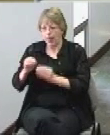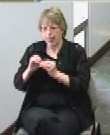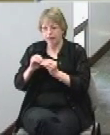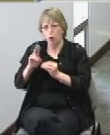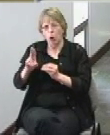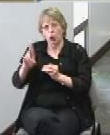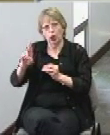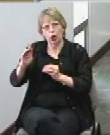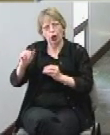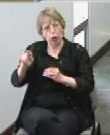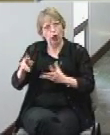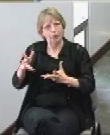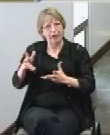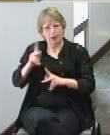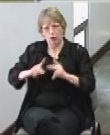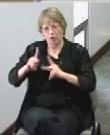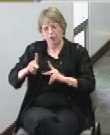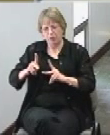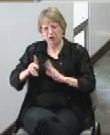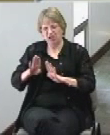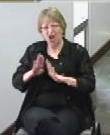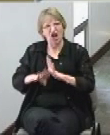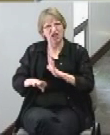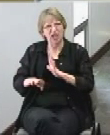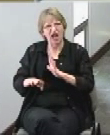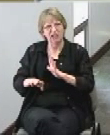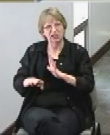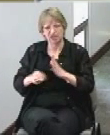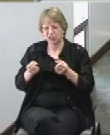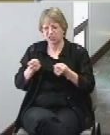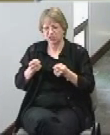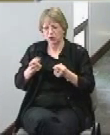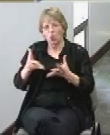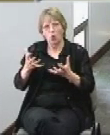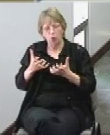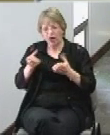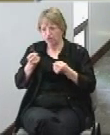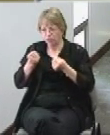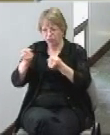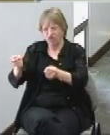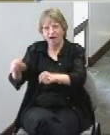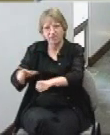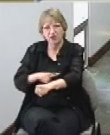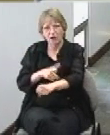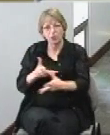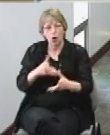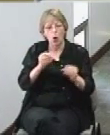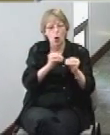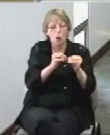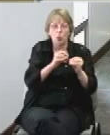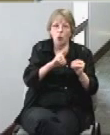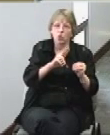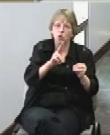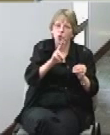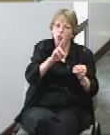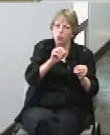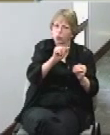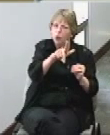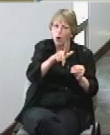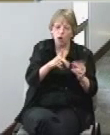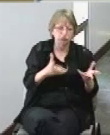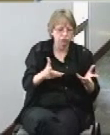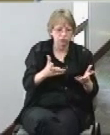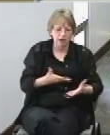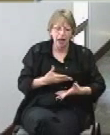people are less willing to drive long distances the more rural you get the more willing people are to travel